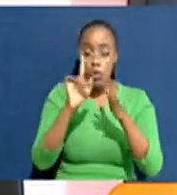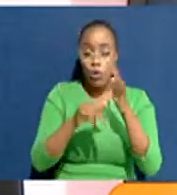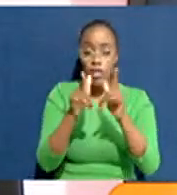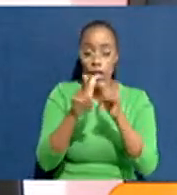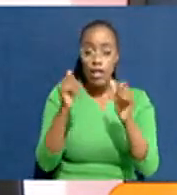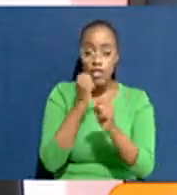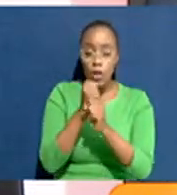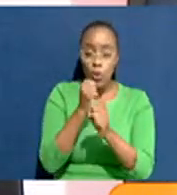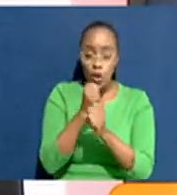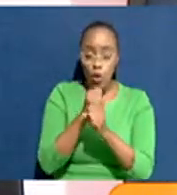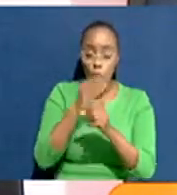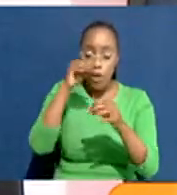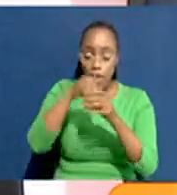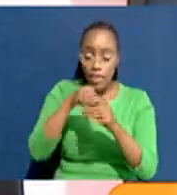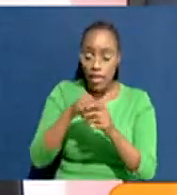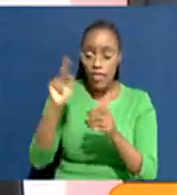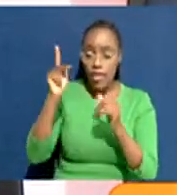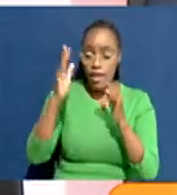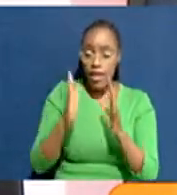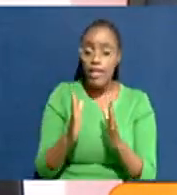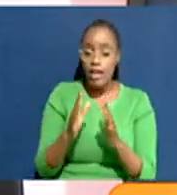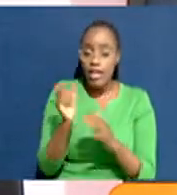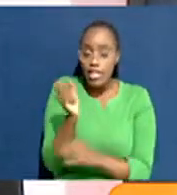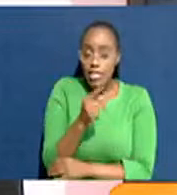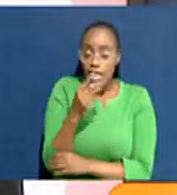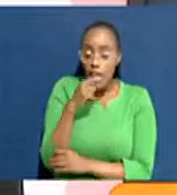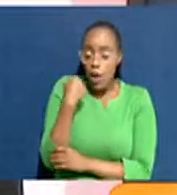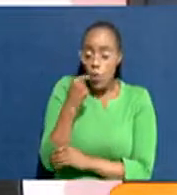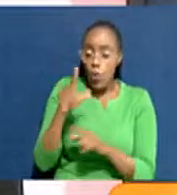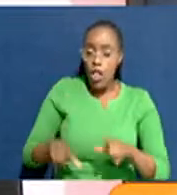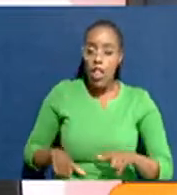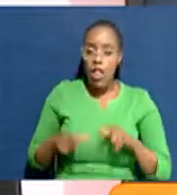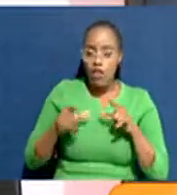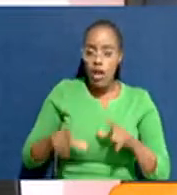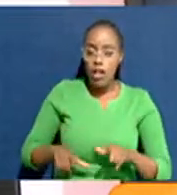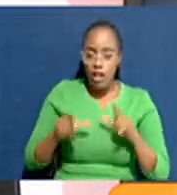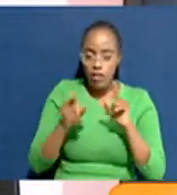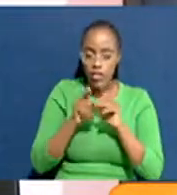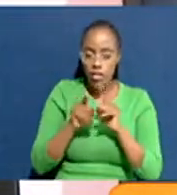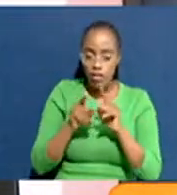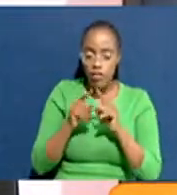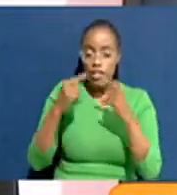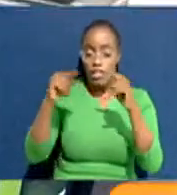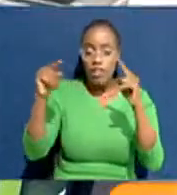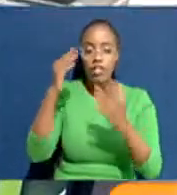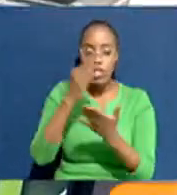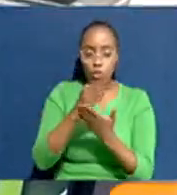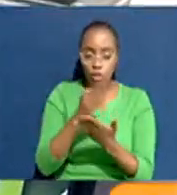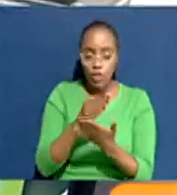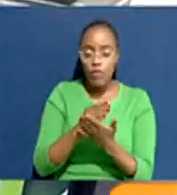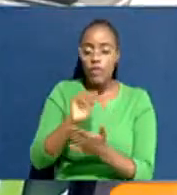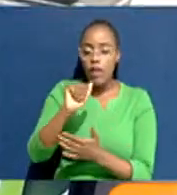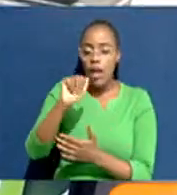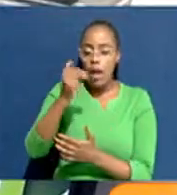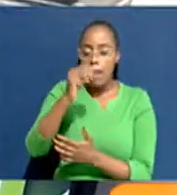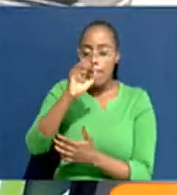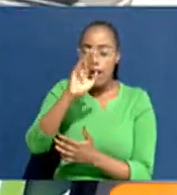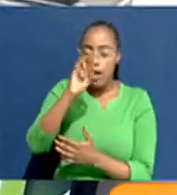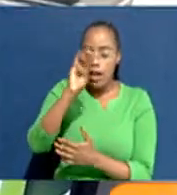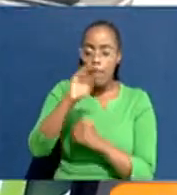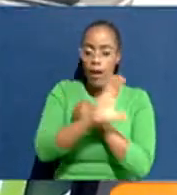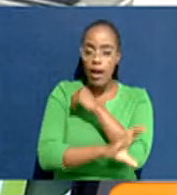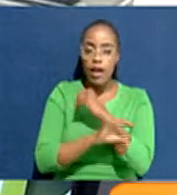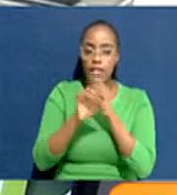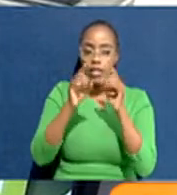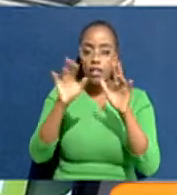work to build the incomes of Kenyans so that they can live their lives and the dreams they wish to pursue. Indeed. Dr. Abraham Rugo, who is the country director